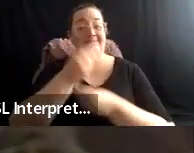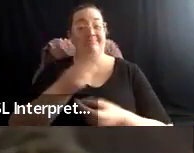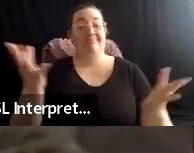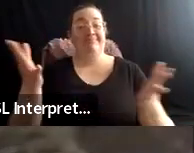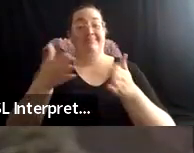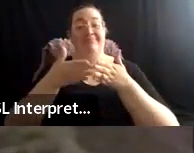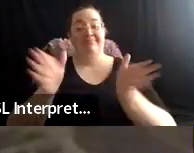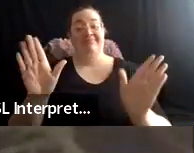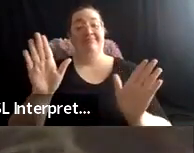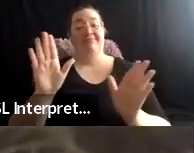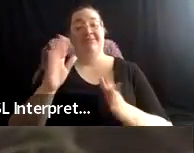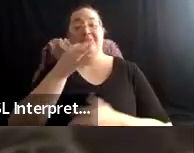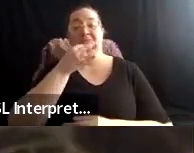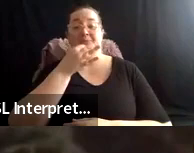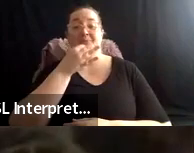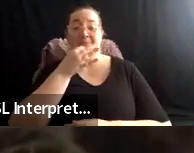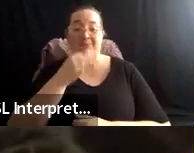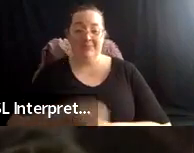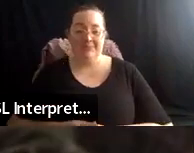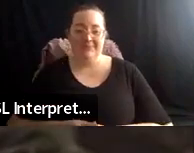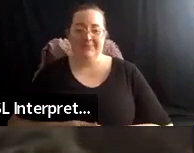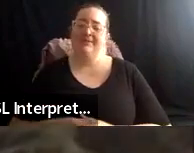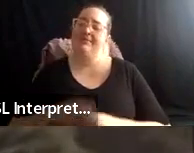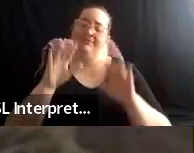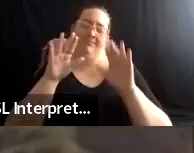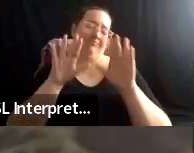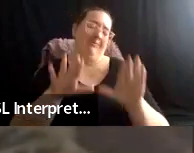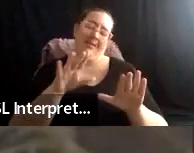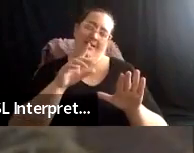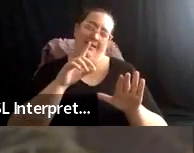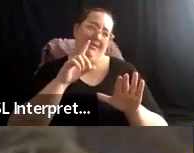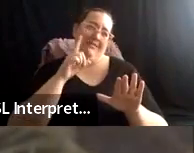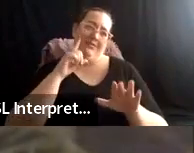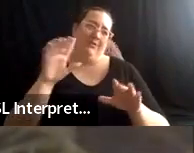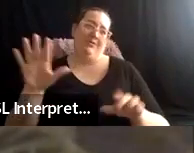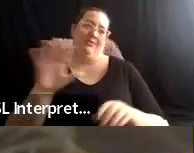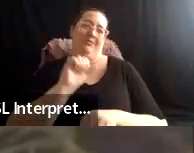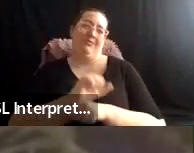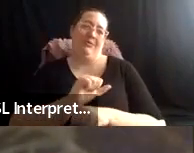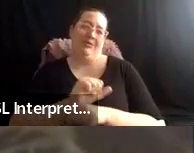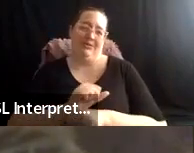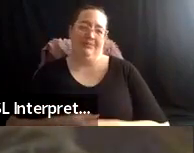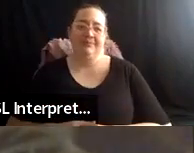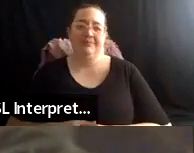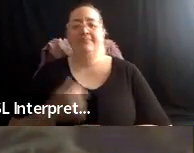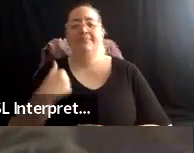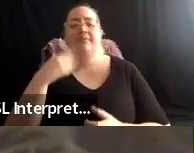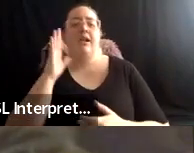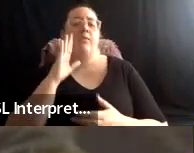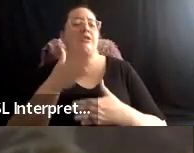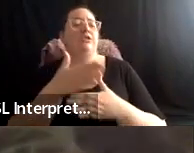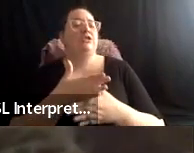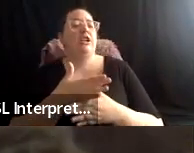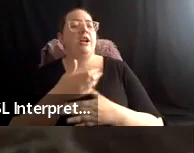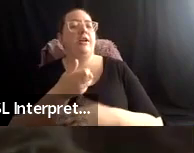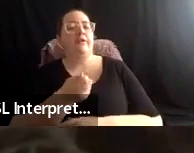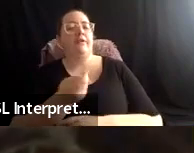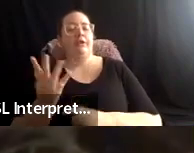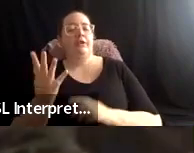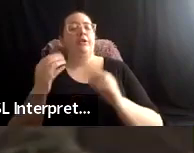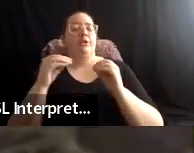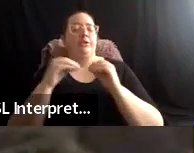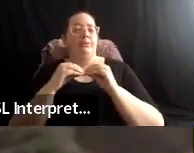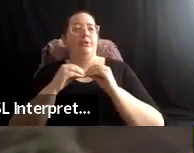grateful for everyone's input and work and heart there. Um, I'm going to share just a few more ways of, that